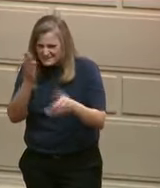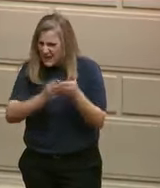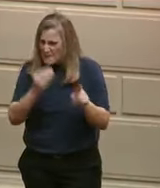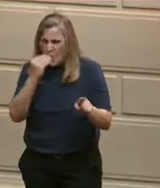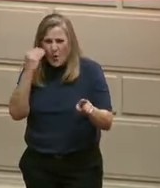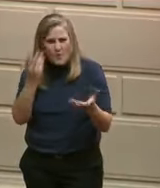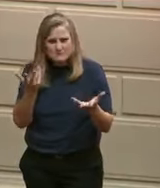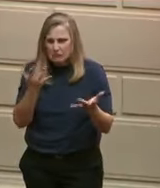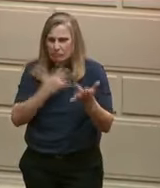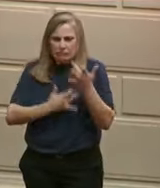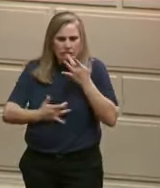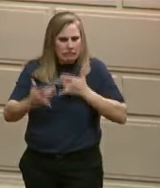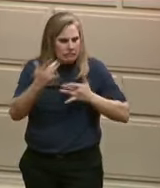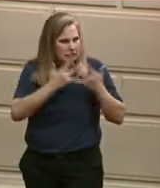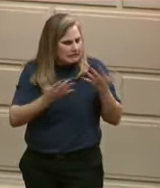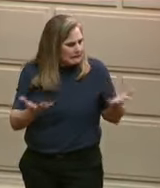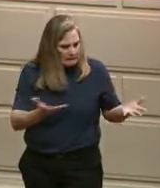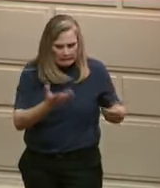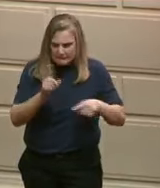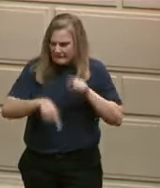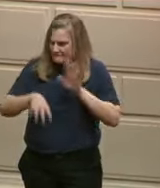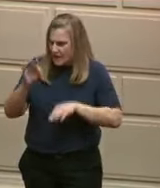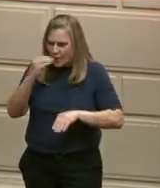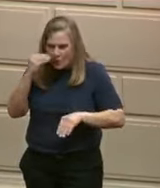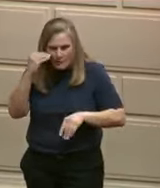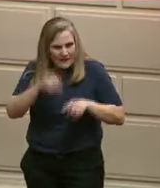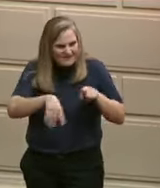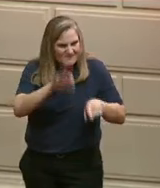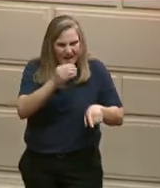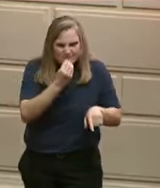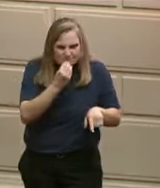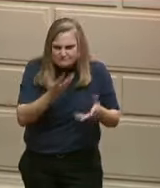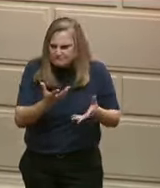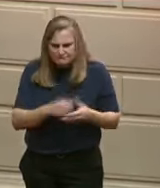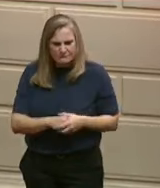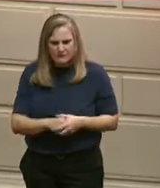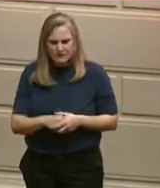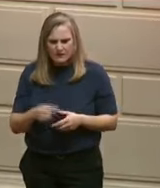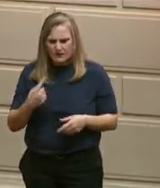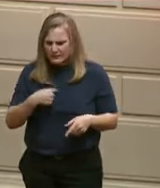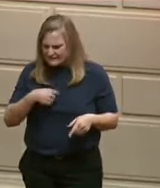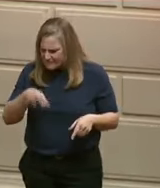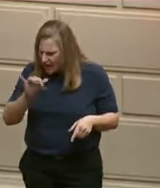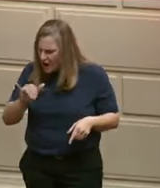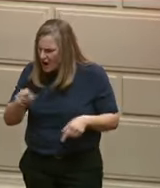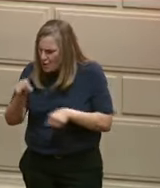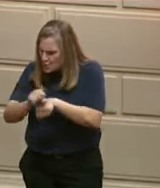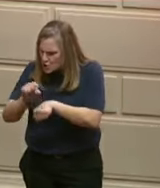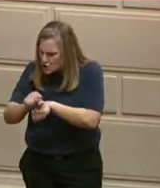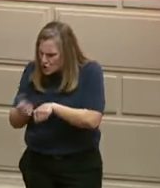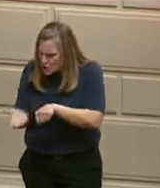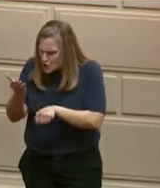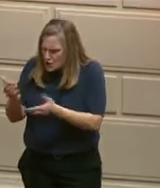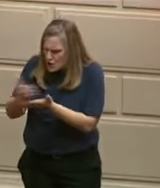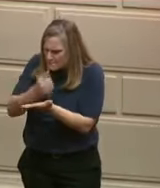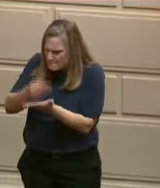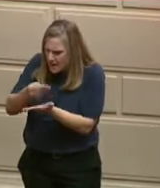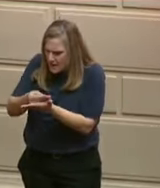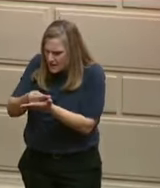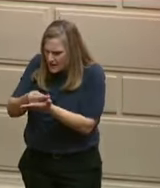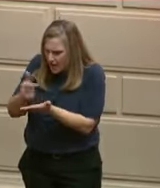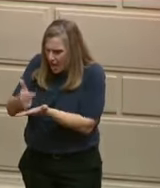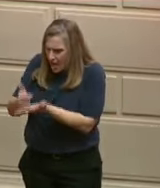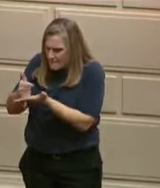if we doubled down and worked to raise per capita income across Rhode Island, helping every family